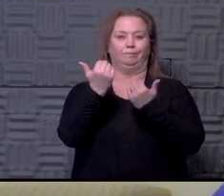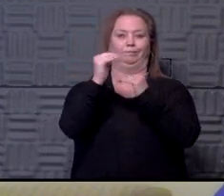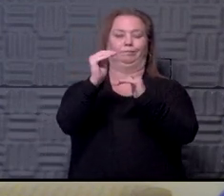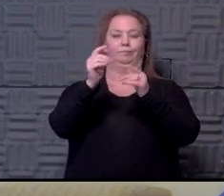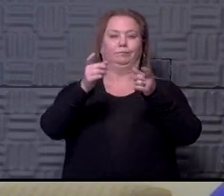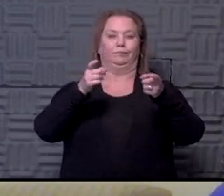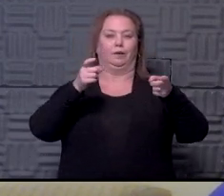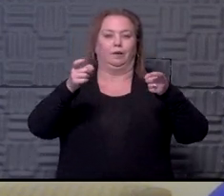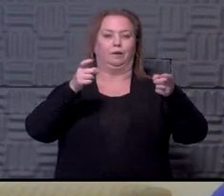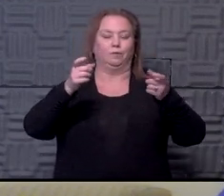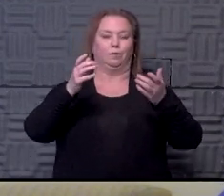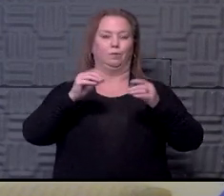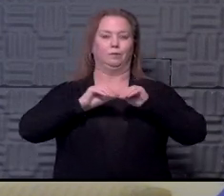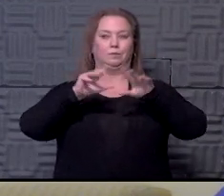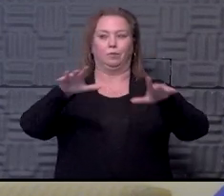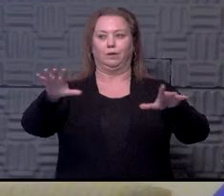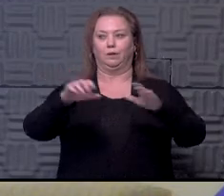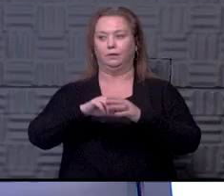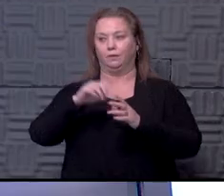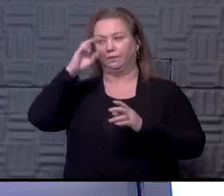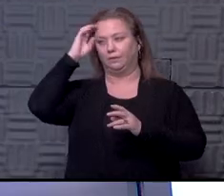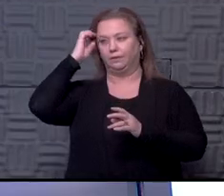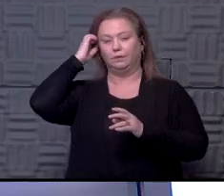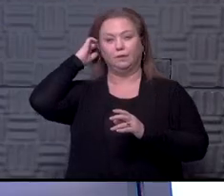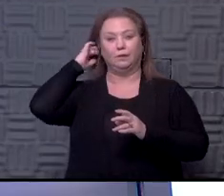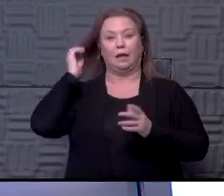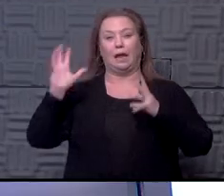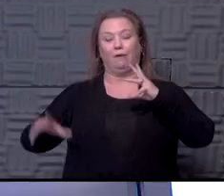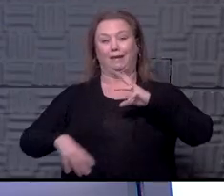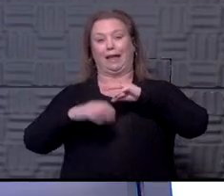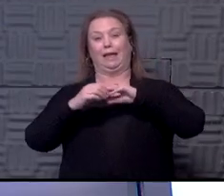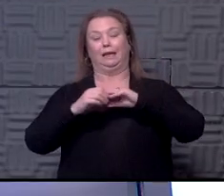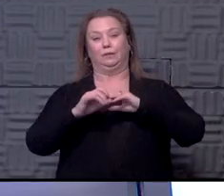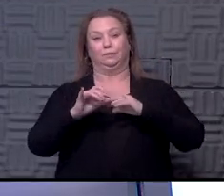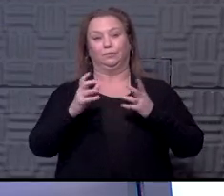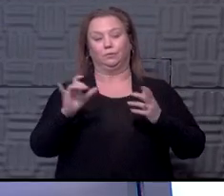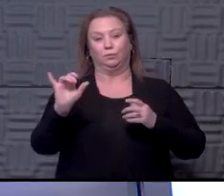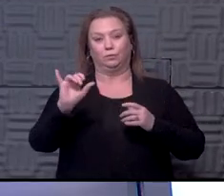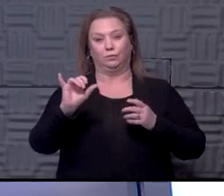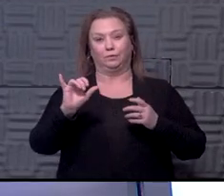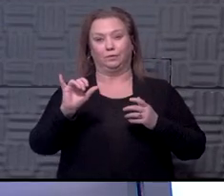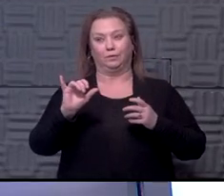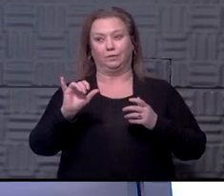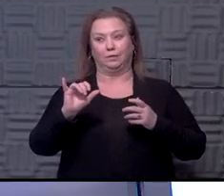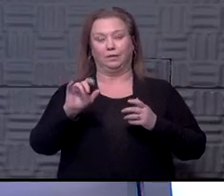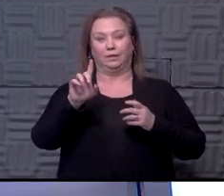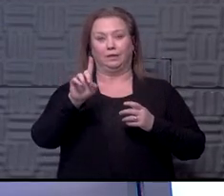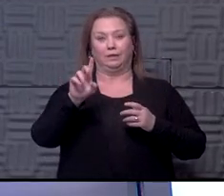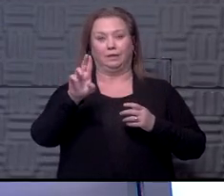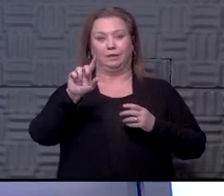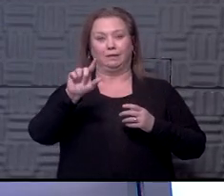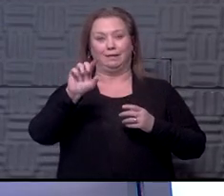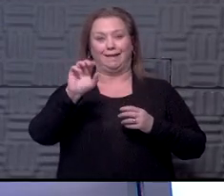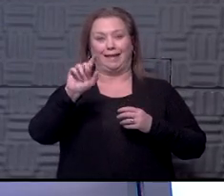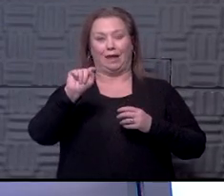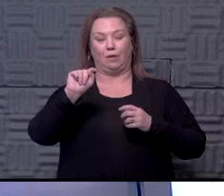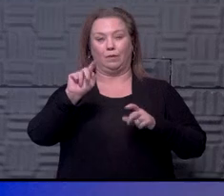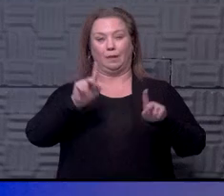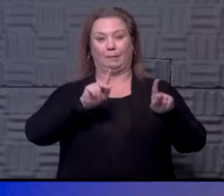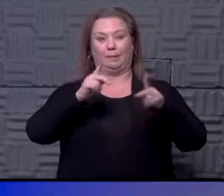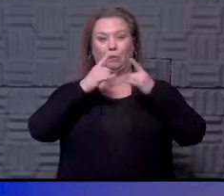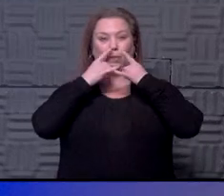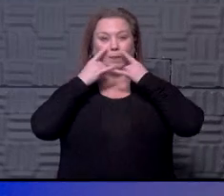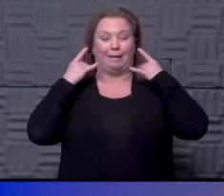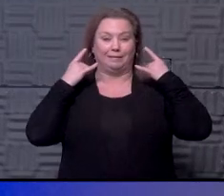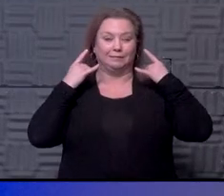risk. And I would add, you know, the biggest things I see is if you can get everybody in that dugout to mask, I think is